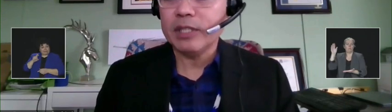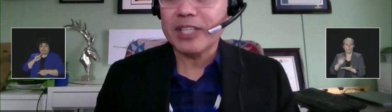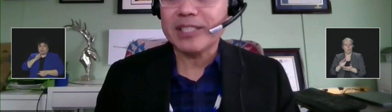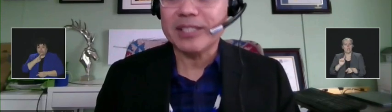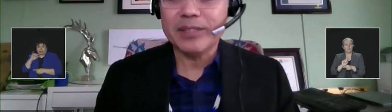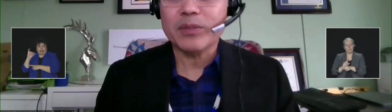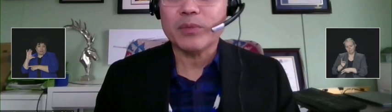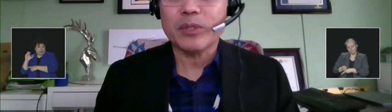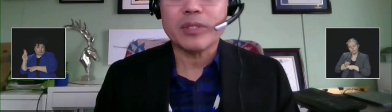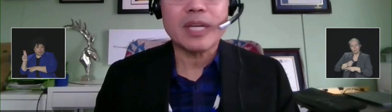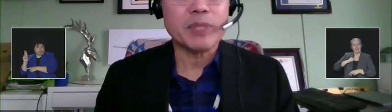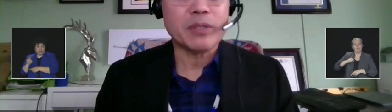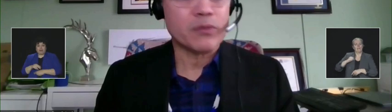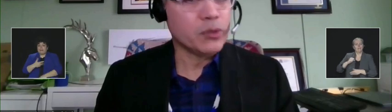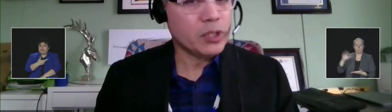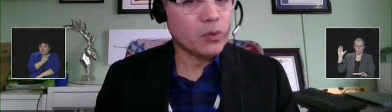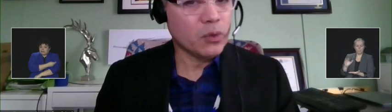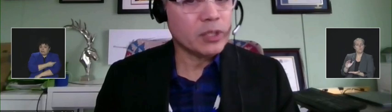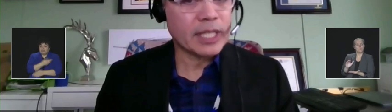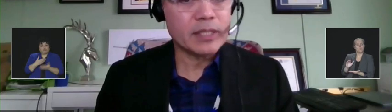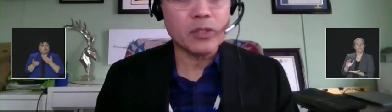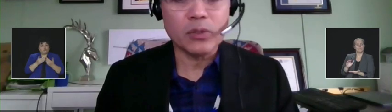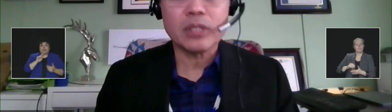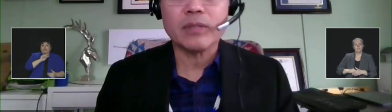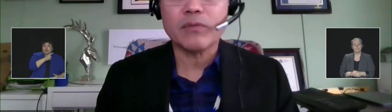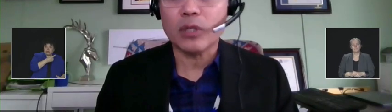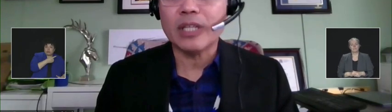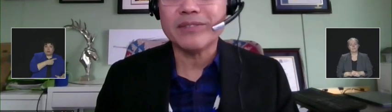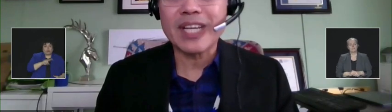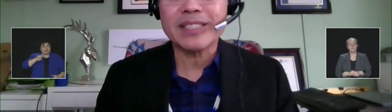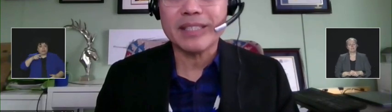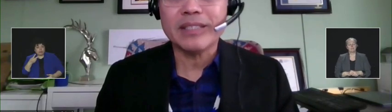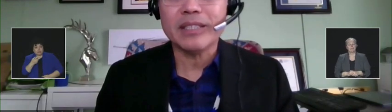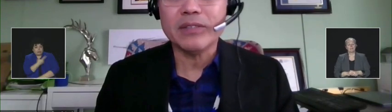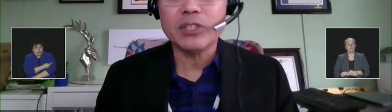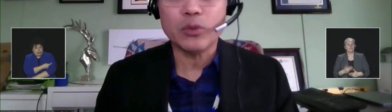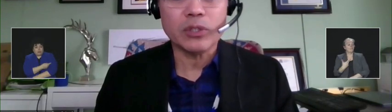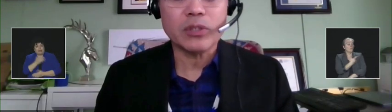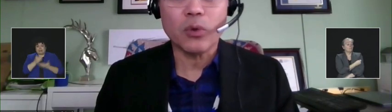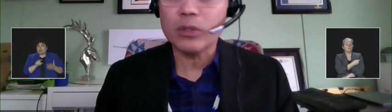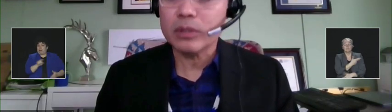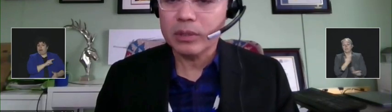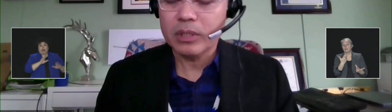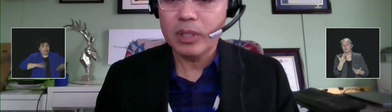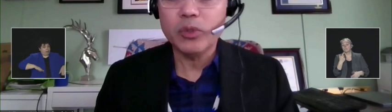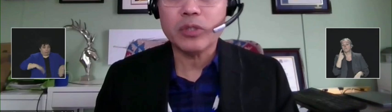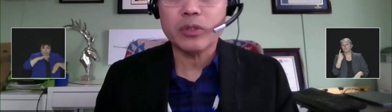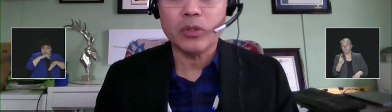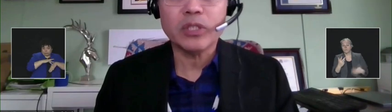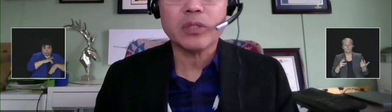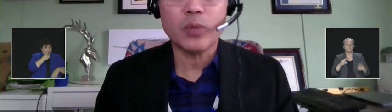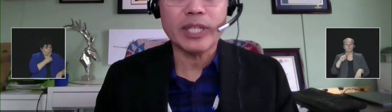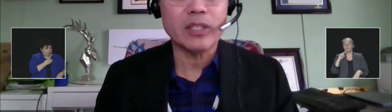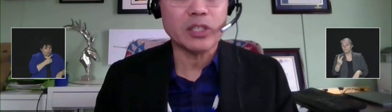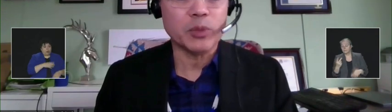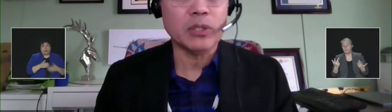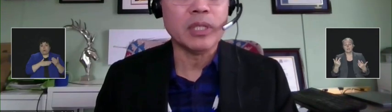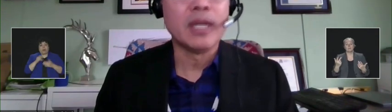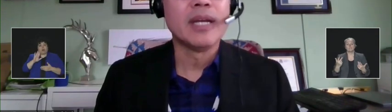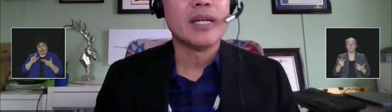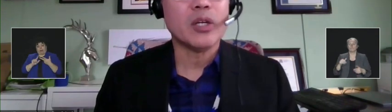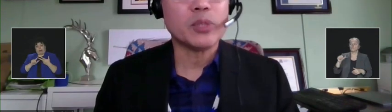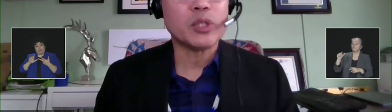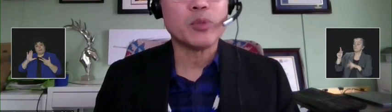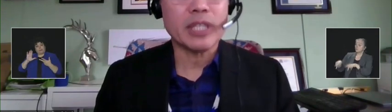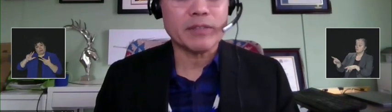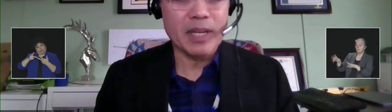Receiving the vaccine, whether that be the first or second dose for unvaccinated individuals or a booster dose when eligible,